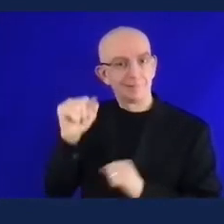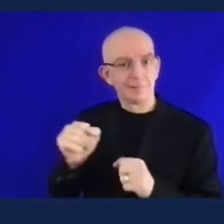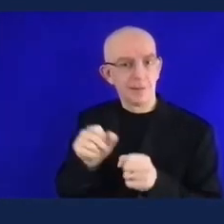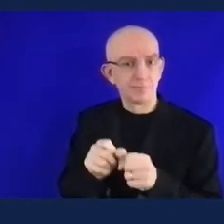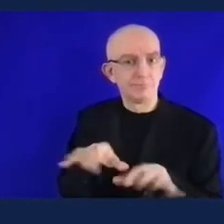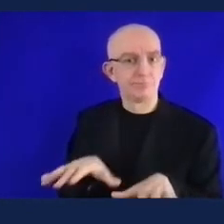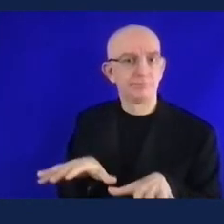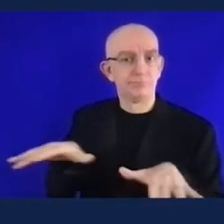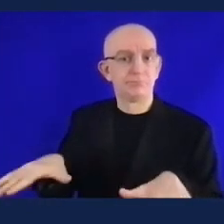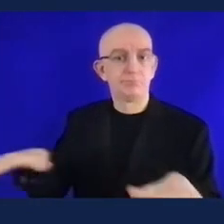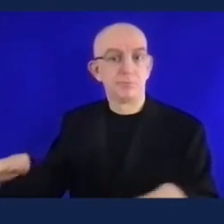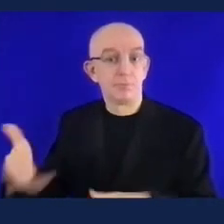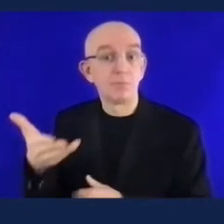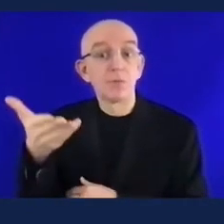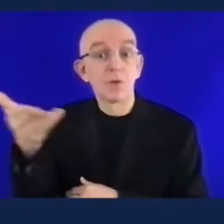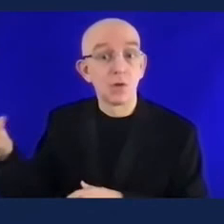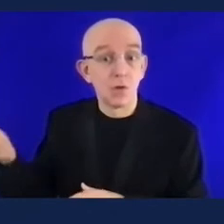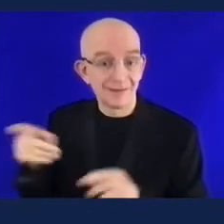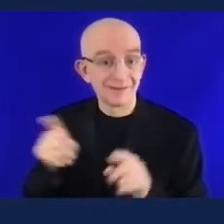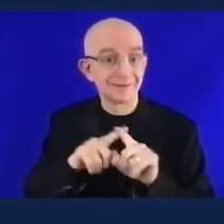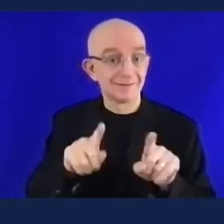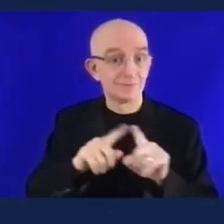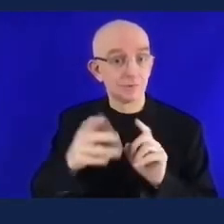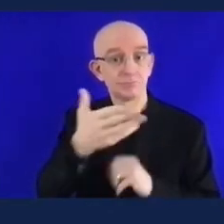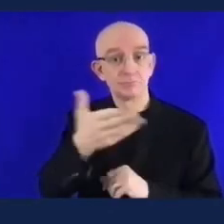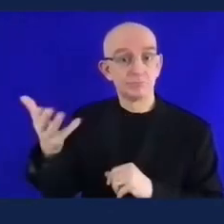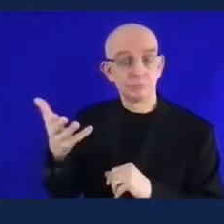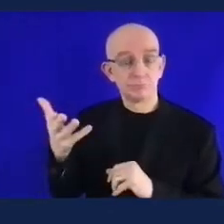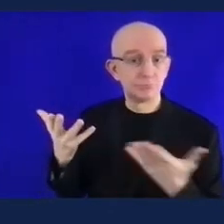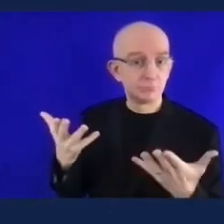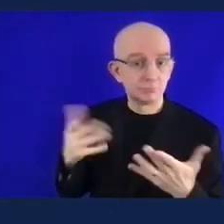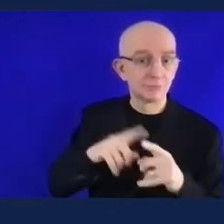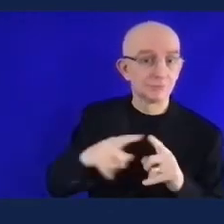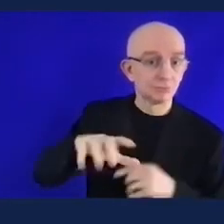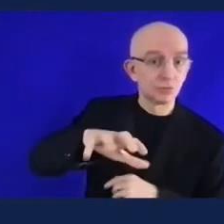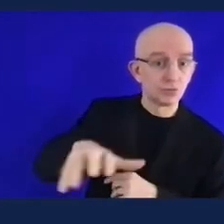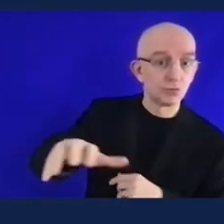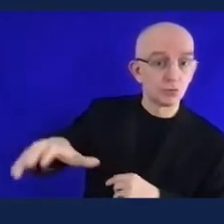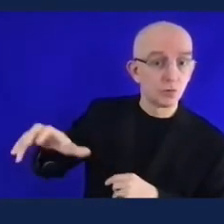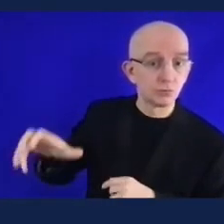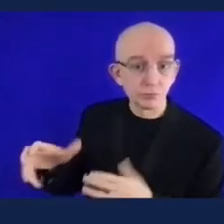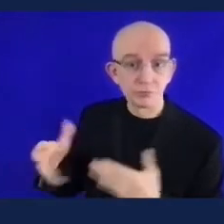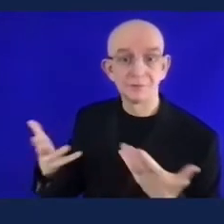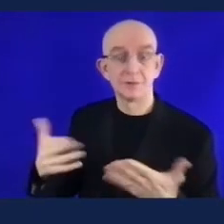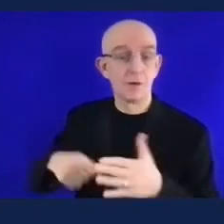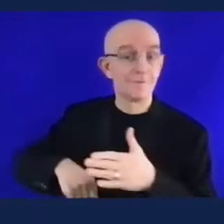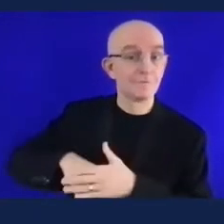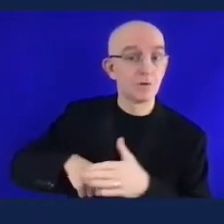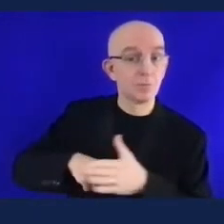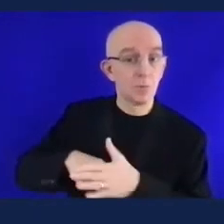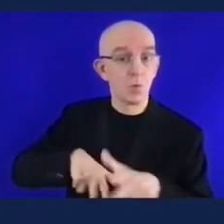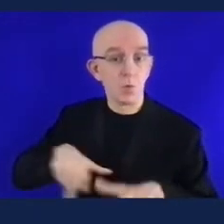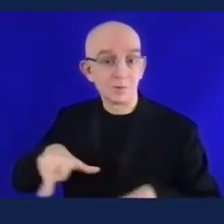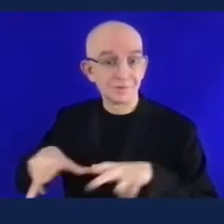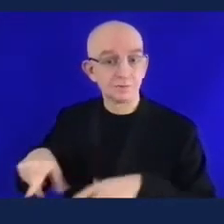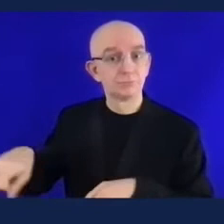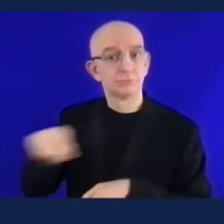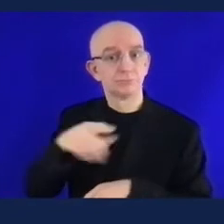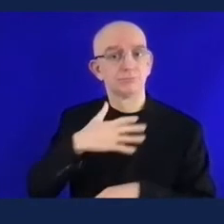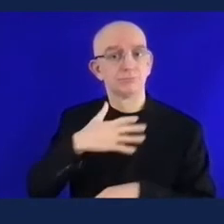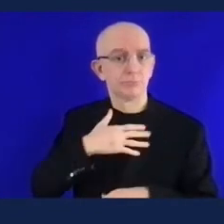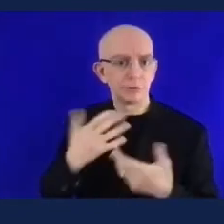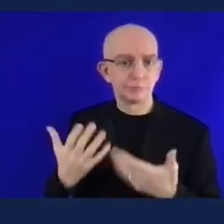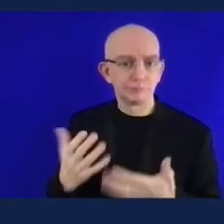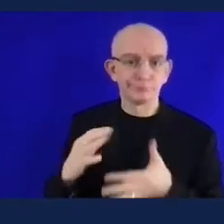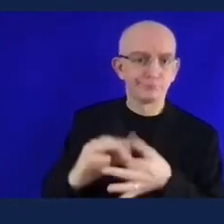um but we can certainly give them some pointers but it's a huge program in scotland for example so the scottish fa